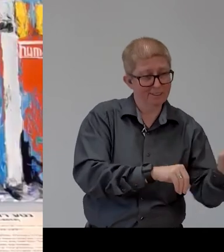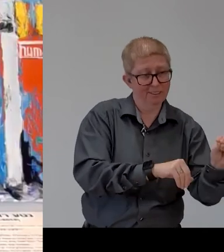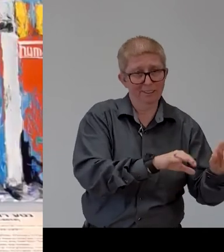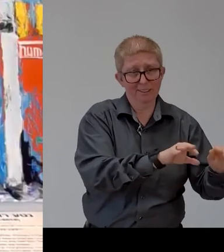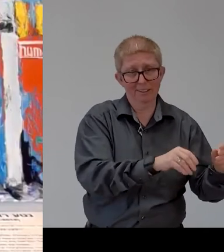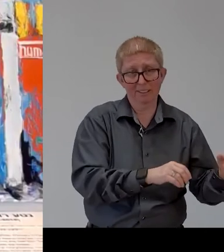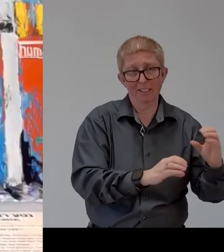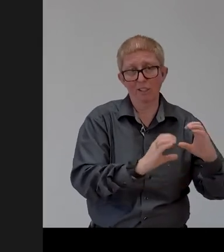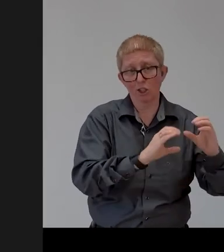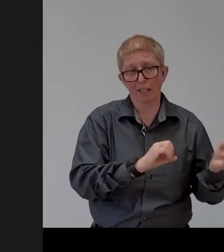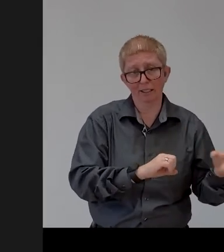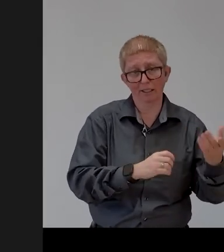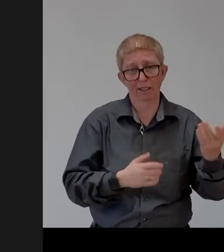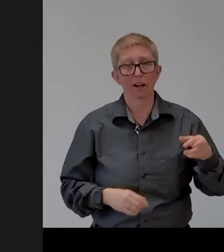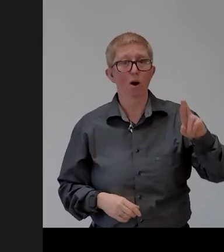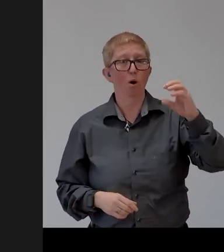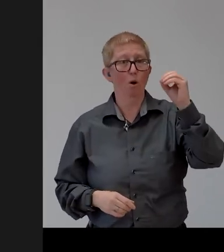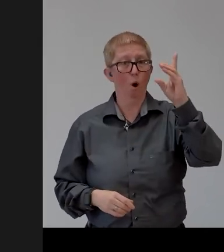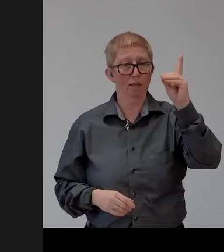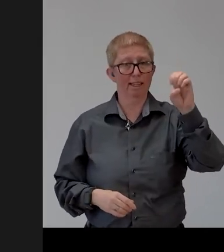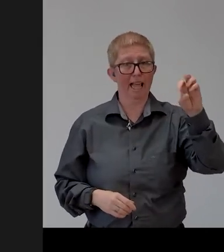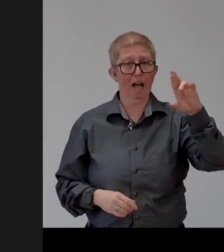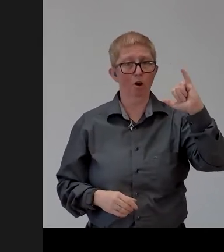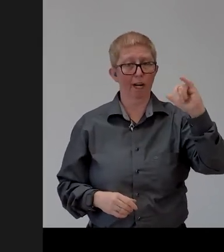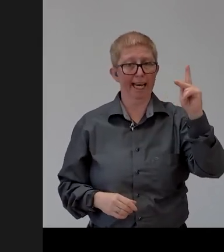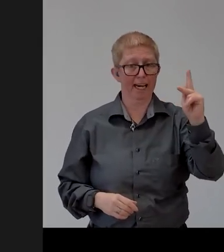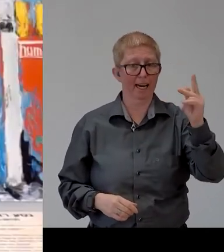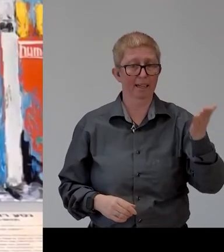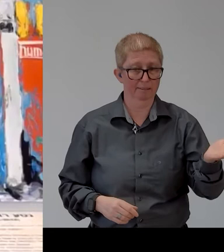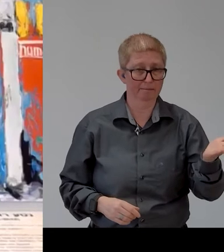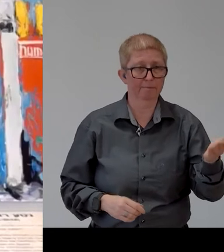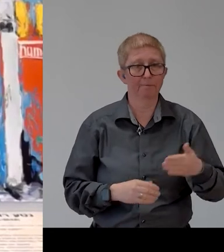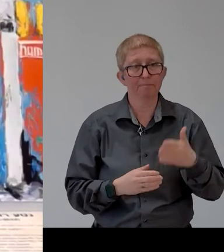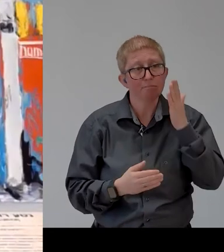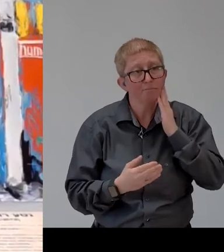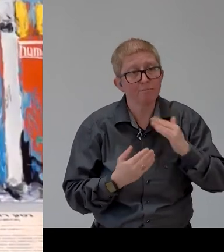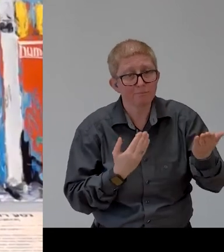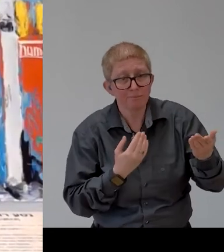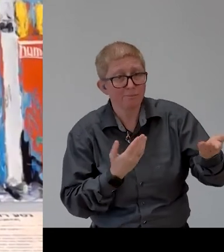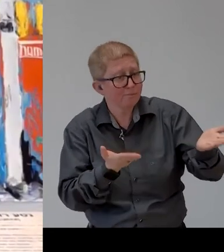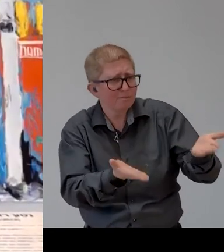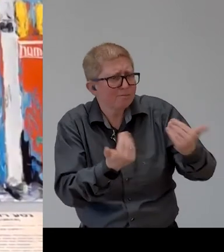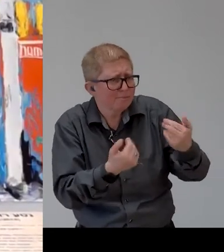who is roderick yes it's me i would love to hear from you a trick question and what would be your answer